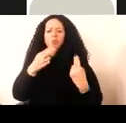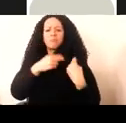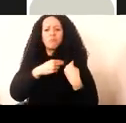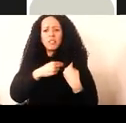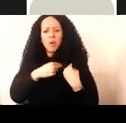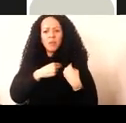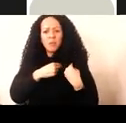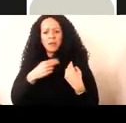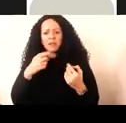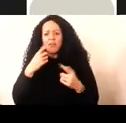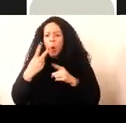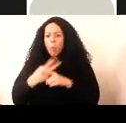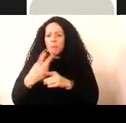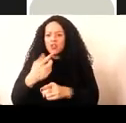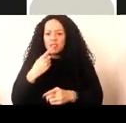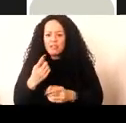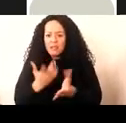institutions and stakeholders.